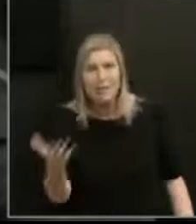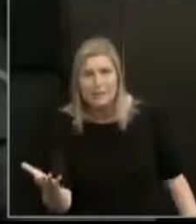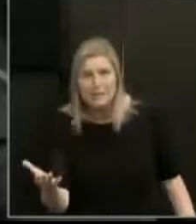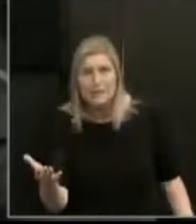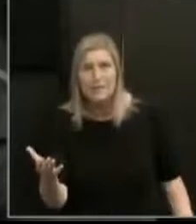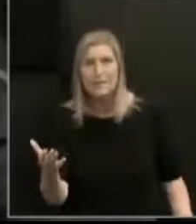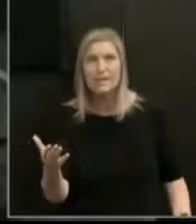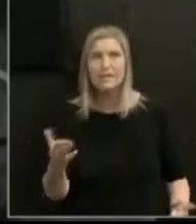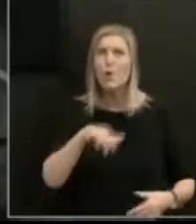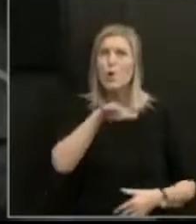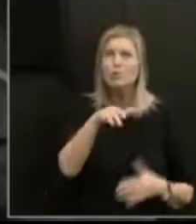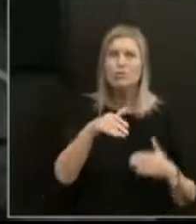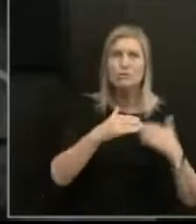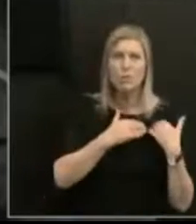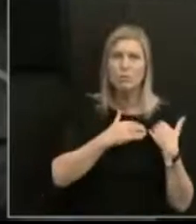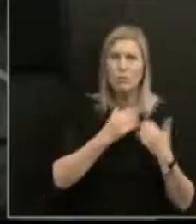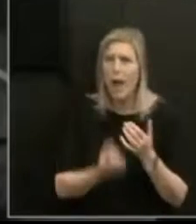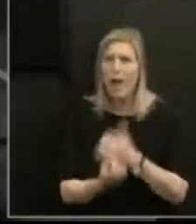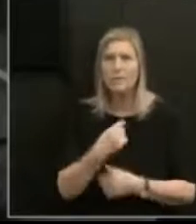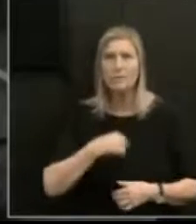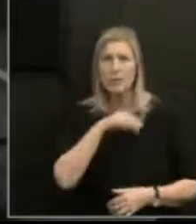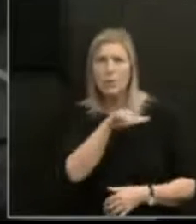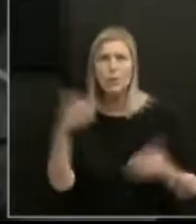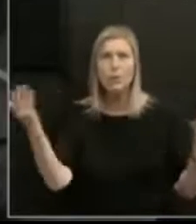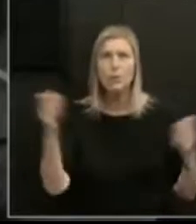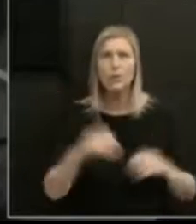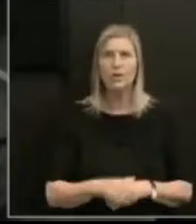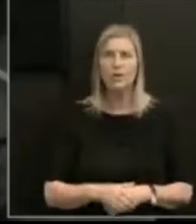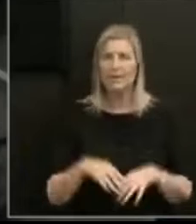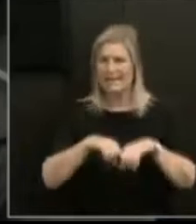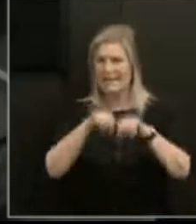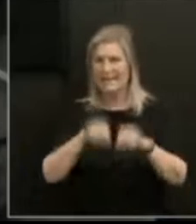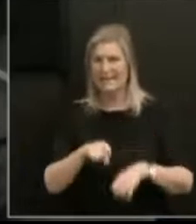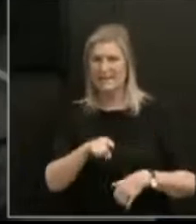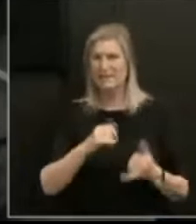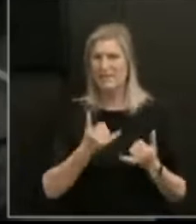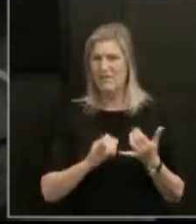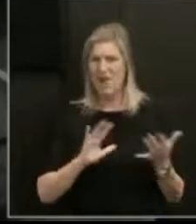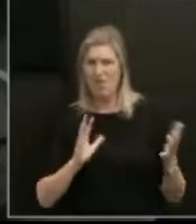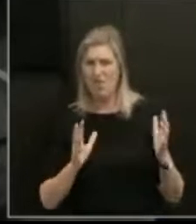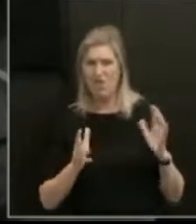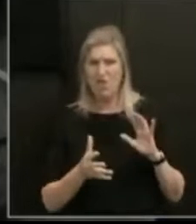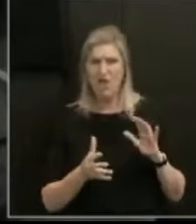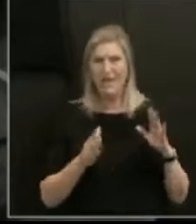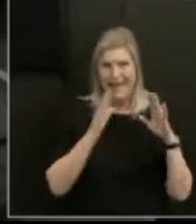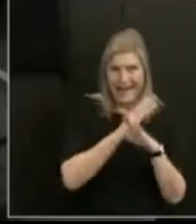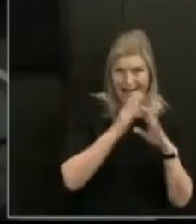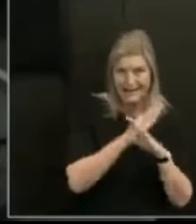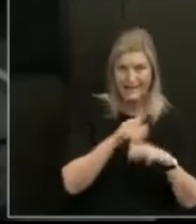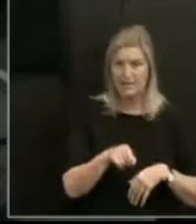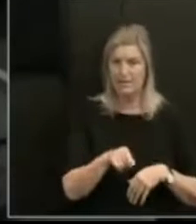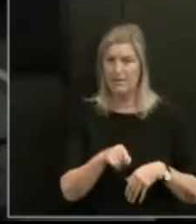accountability processes. Systems that are already convoluted, unwelcoming and obscure can become